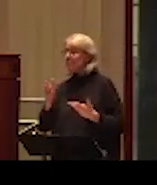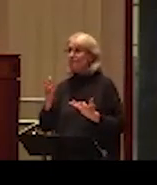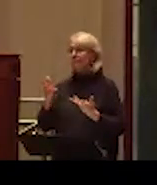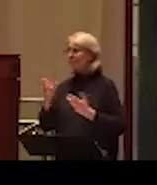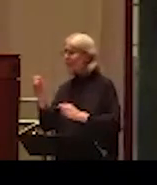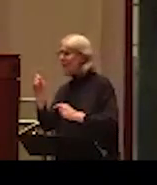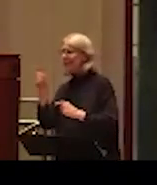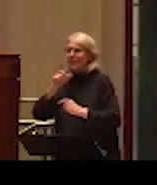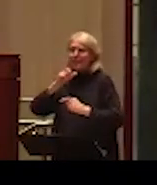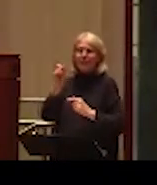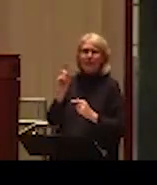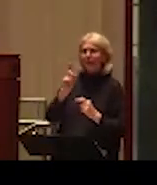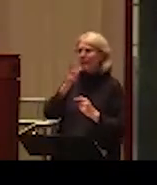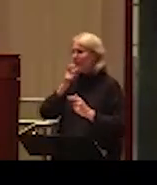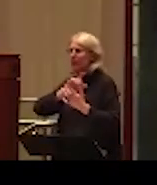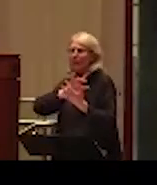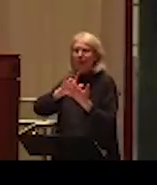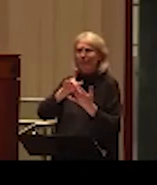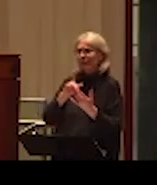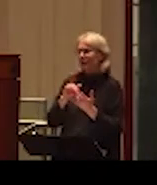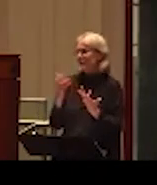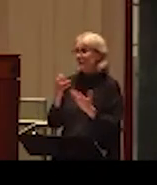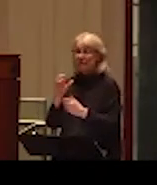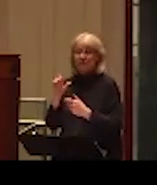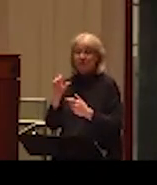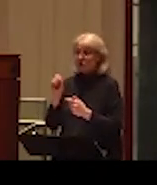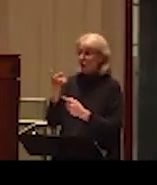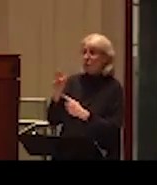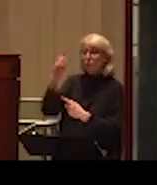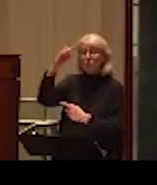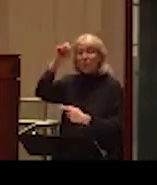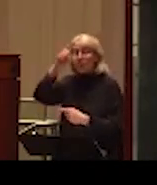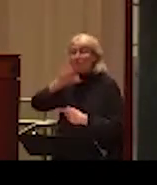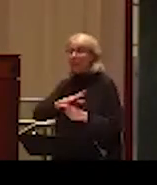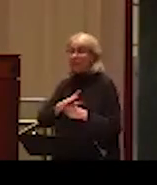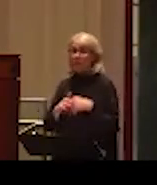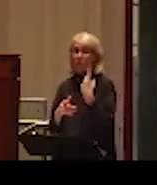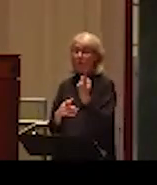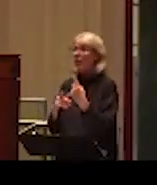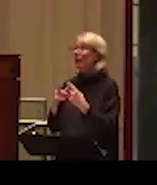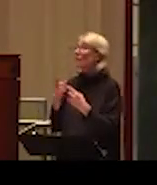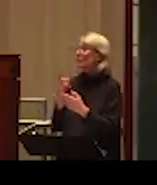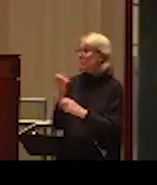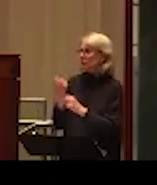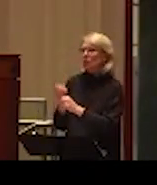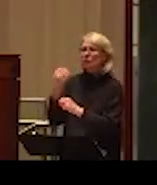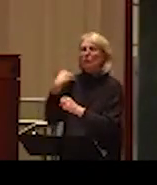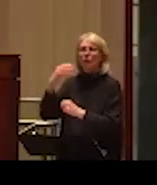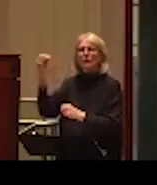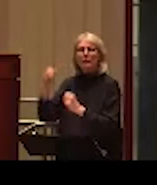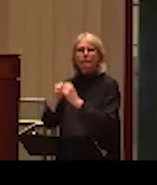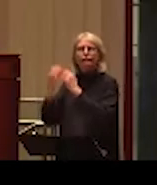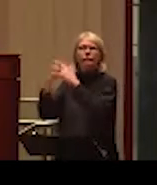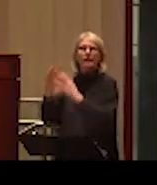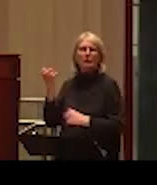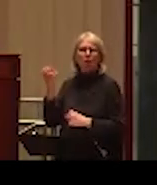get help. There is nowhere to go. There are no many shelters for men. One shelter open is in Ontario just a couple of years ago. It's not